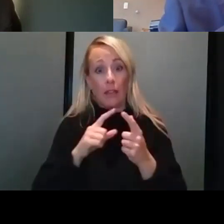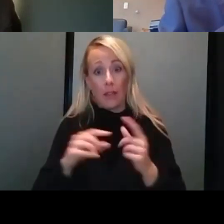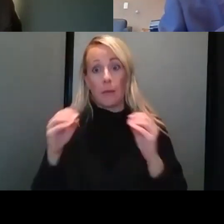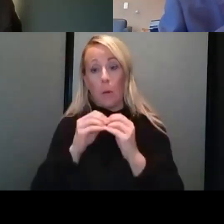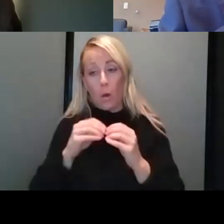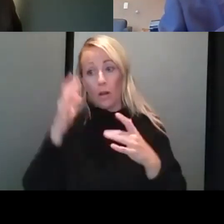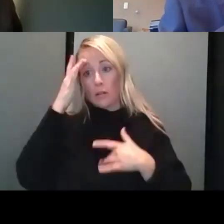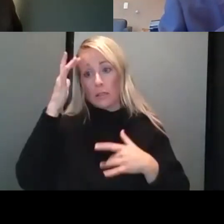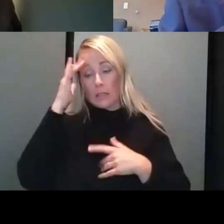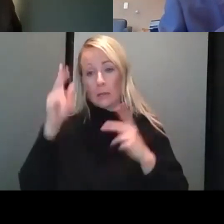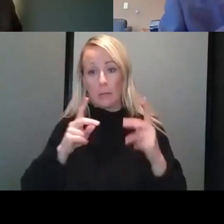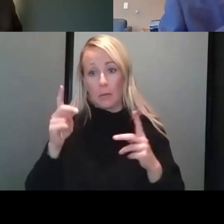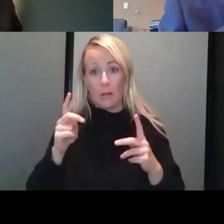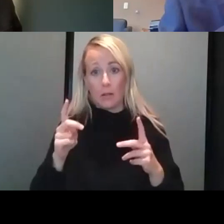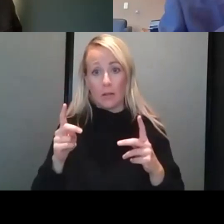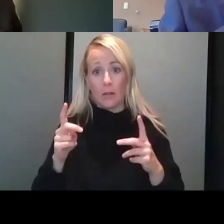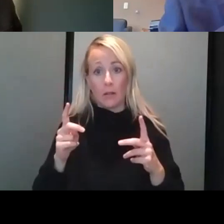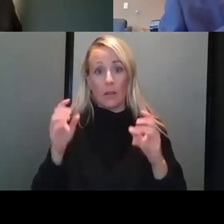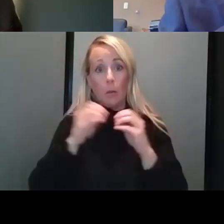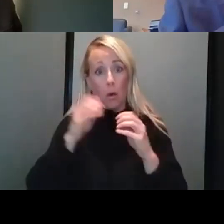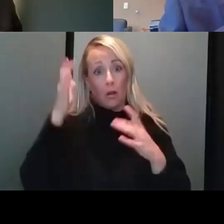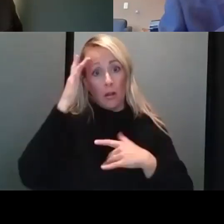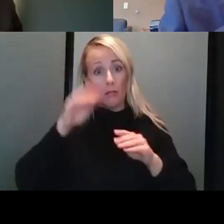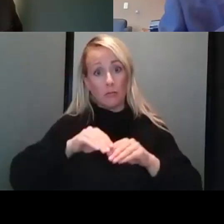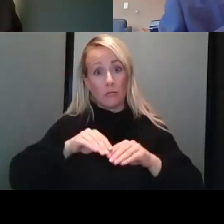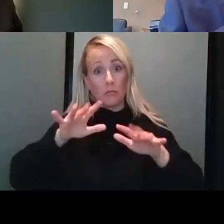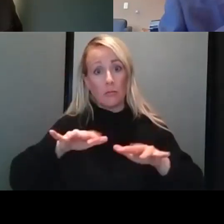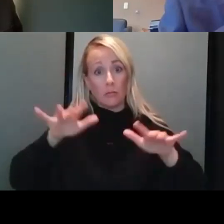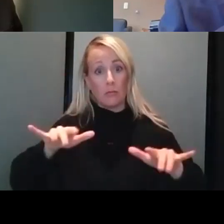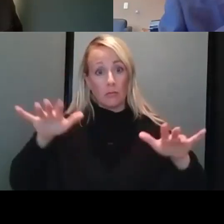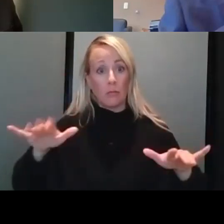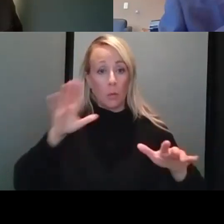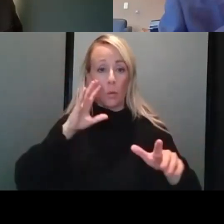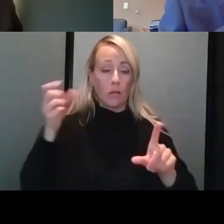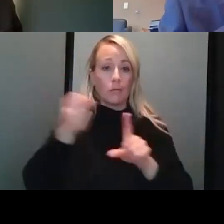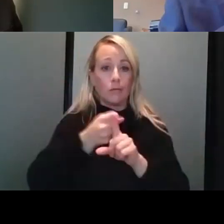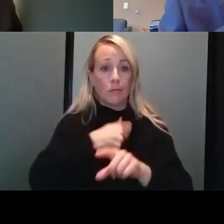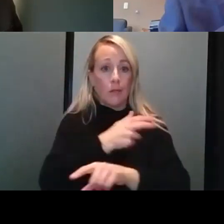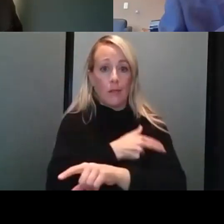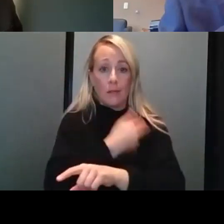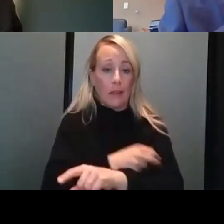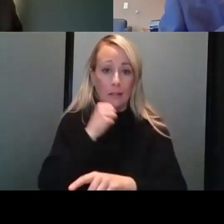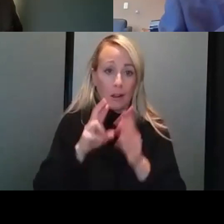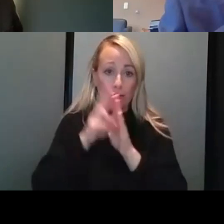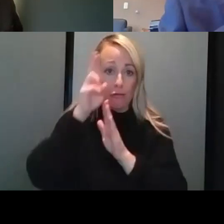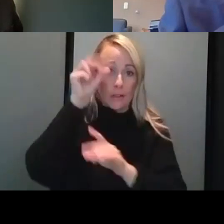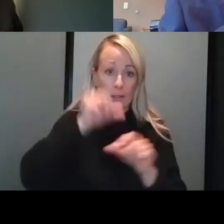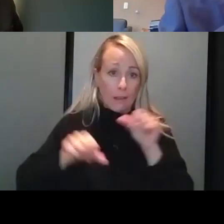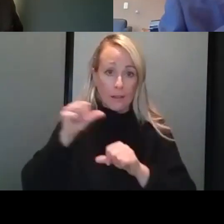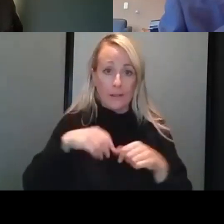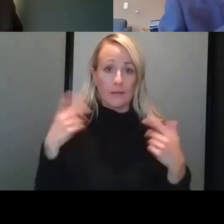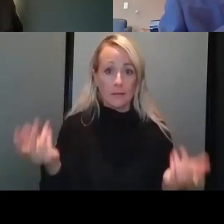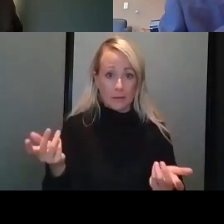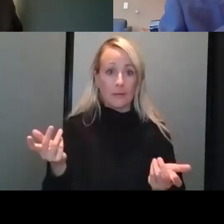there are, the more infected individuals will get sick enough to wind up in the hospital, not rocket science. We're in a